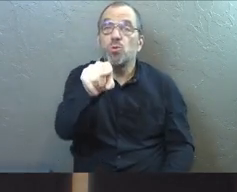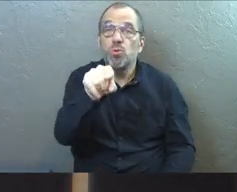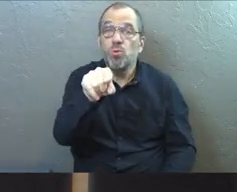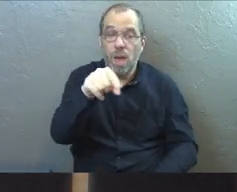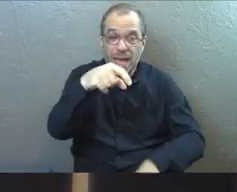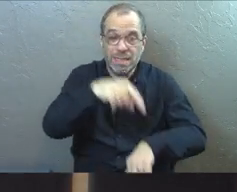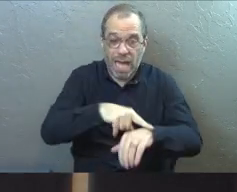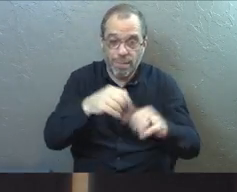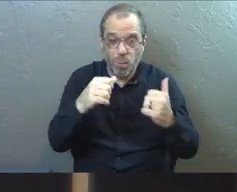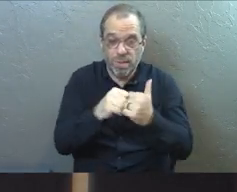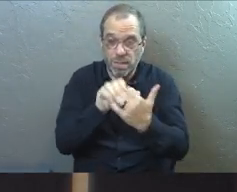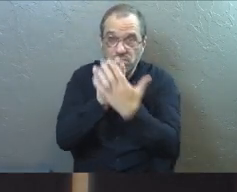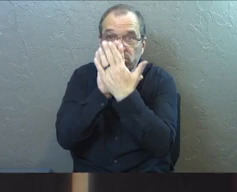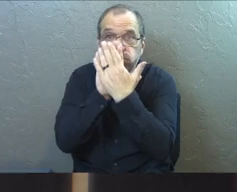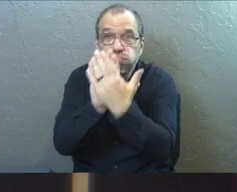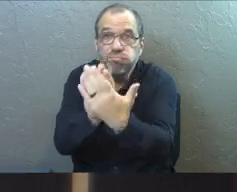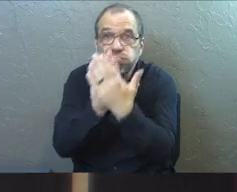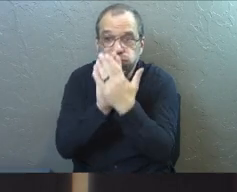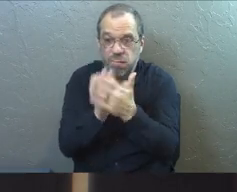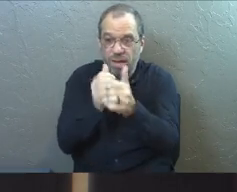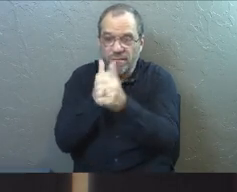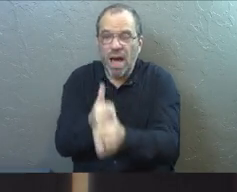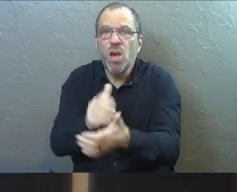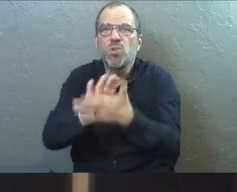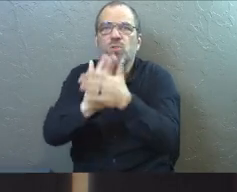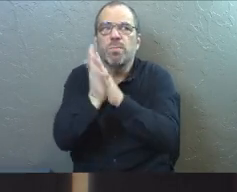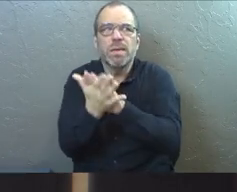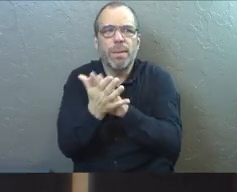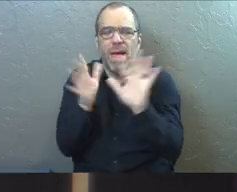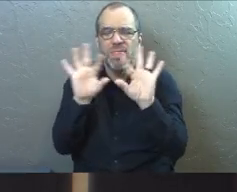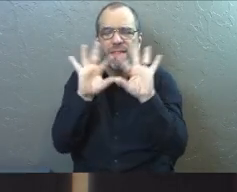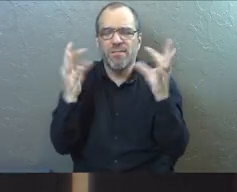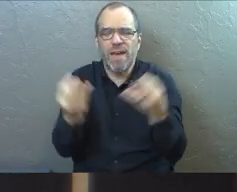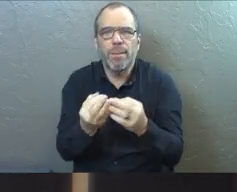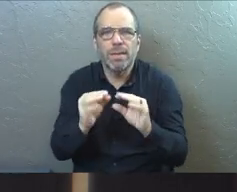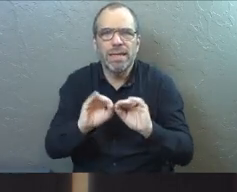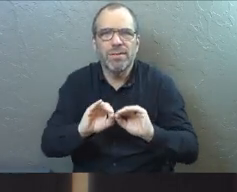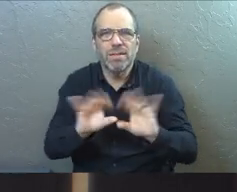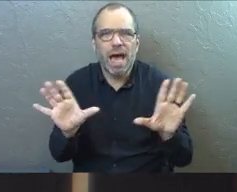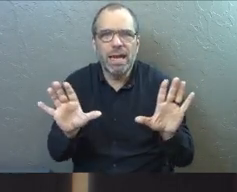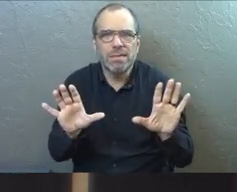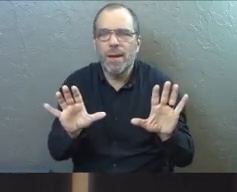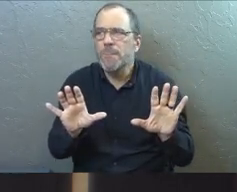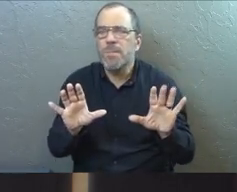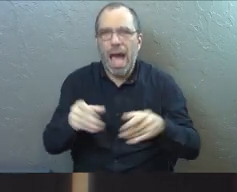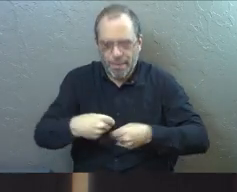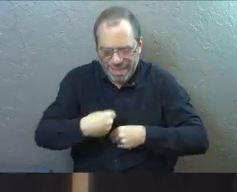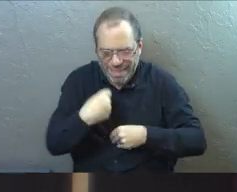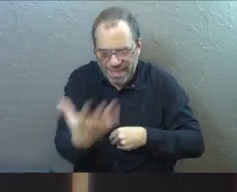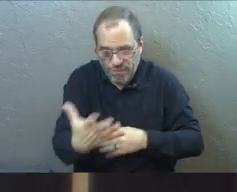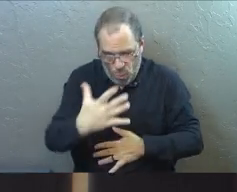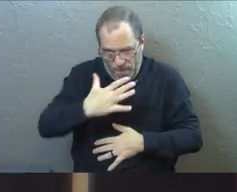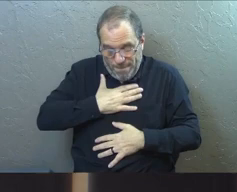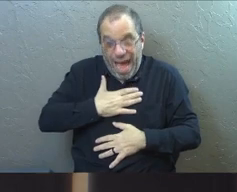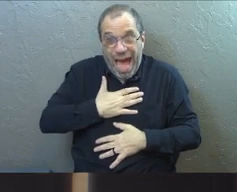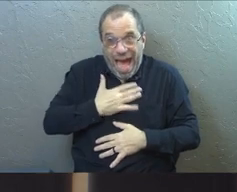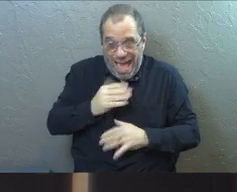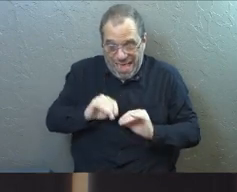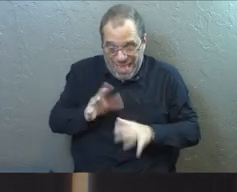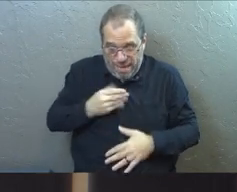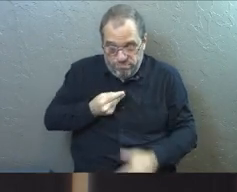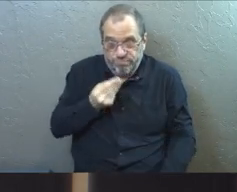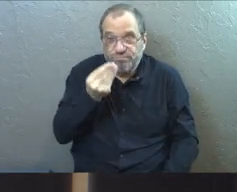with me, and you walk with me, and you follow, you become part of the family of light. I'm giving you my light.